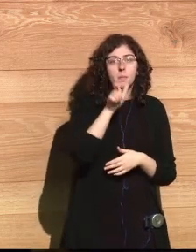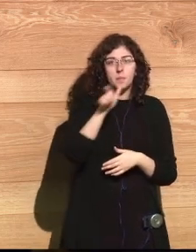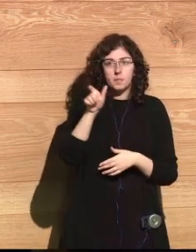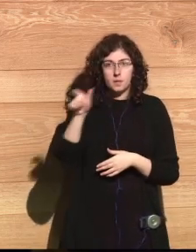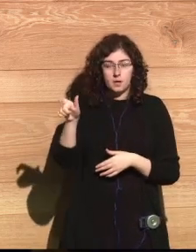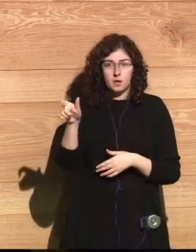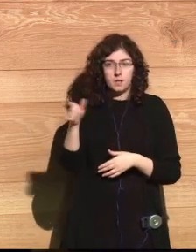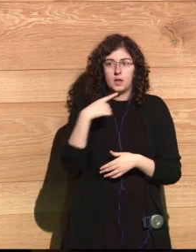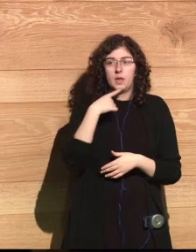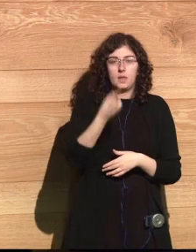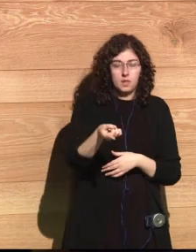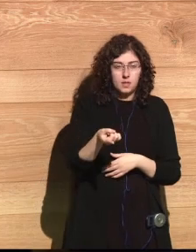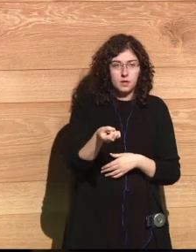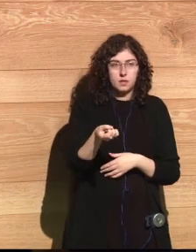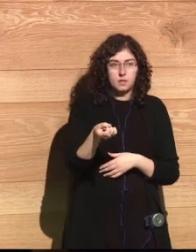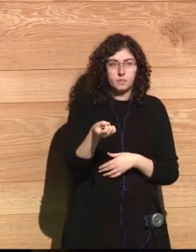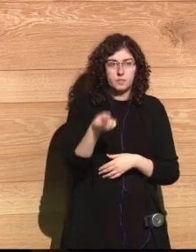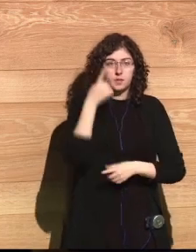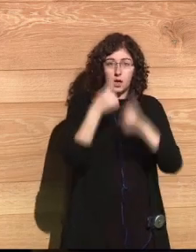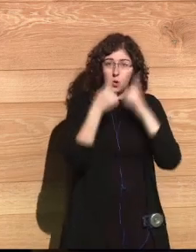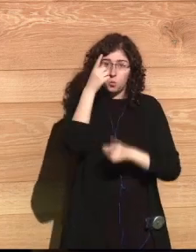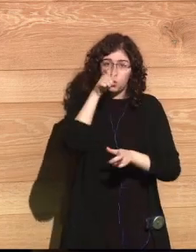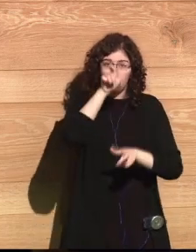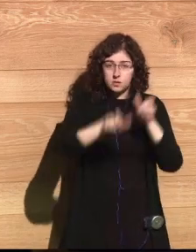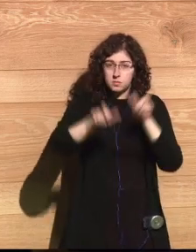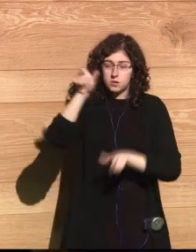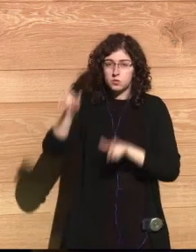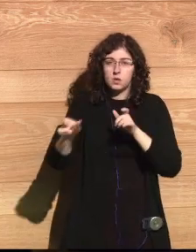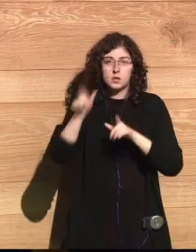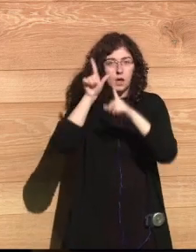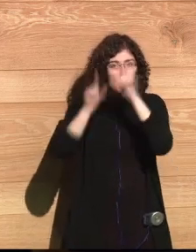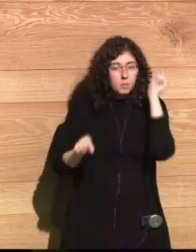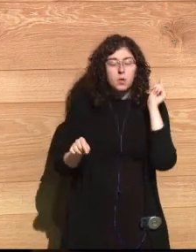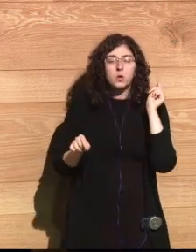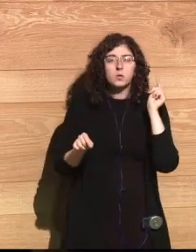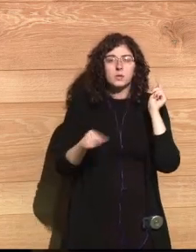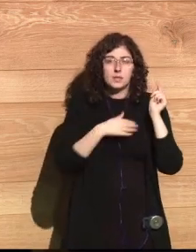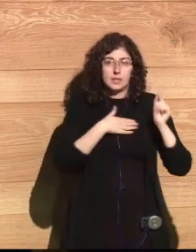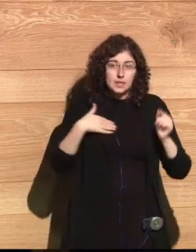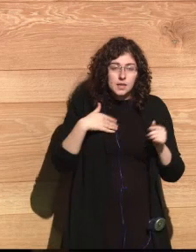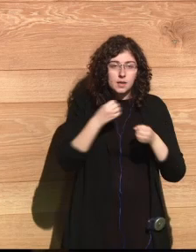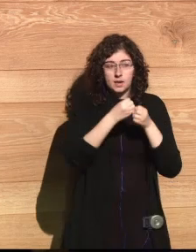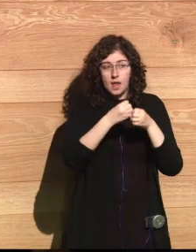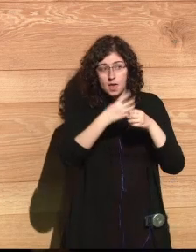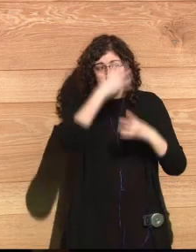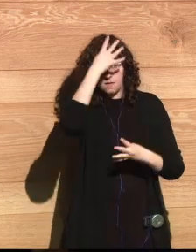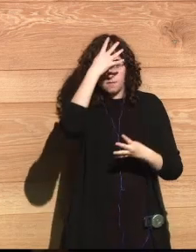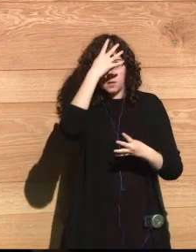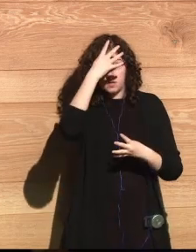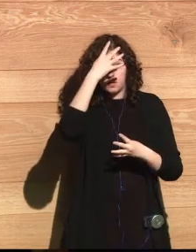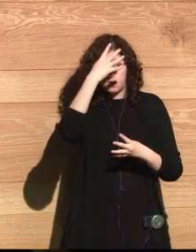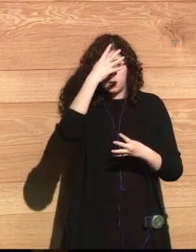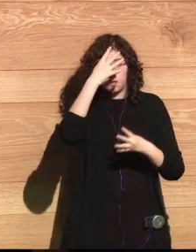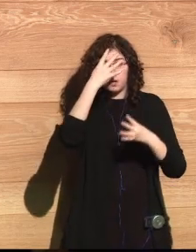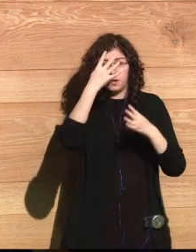Japan wanted that this building stay in the city. And some other people didn't want to be